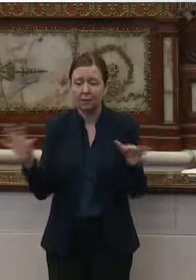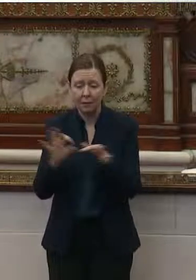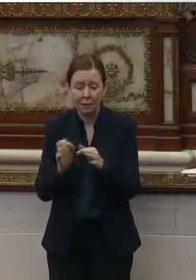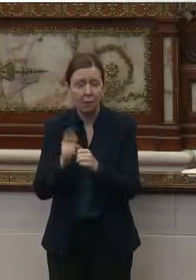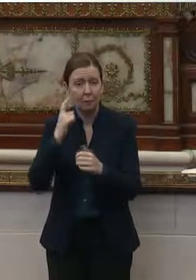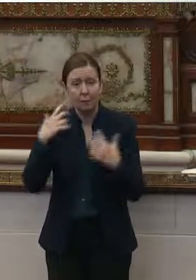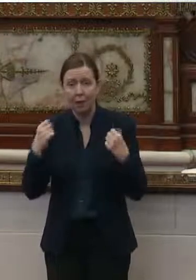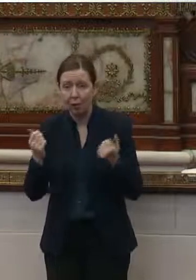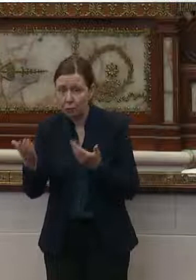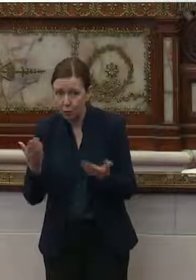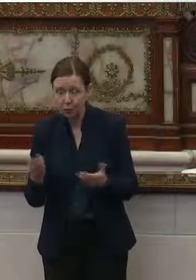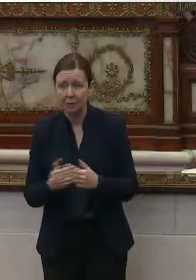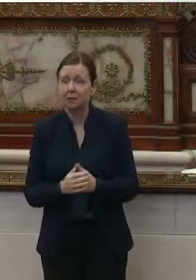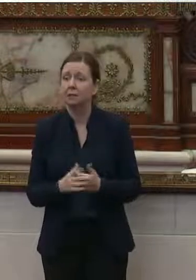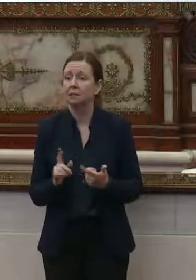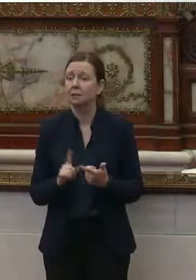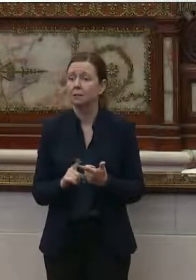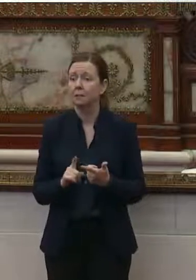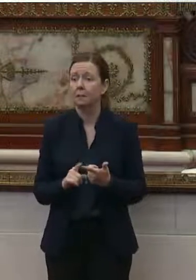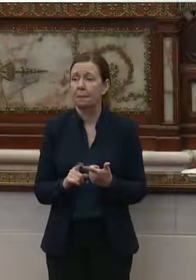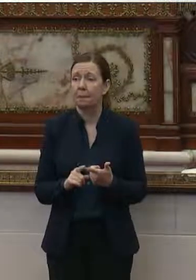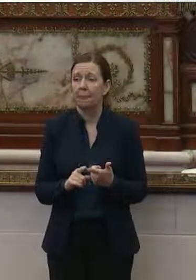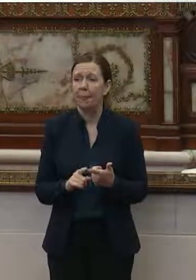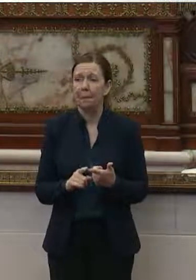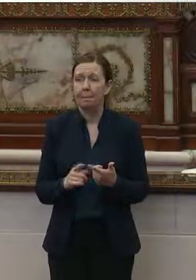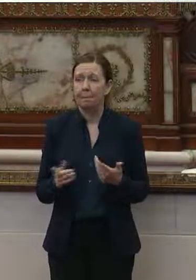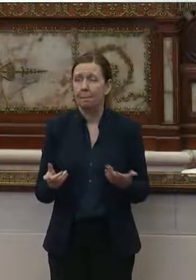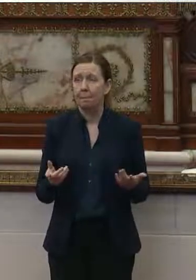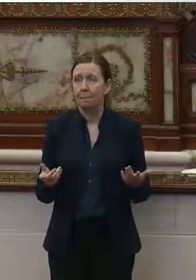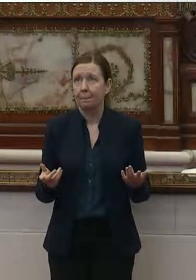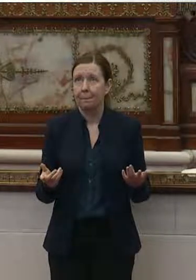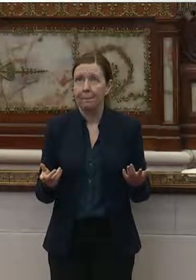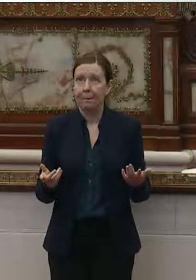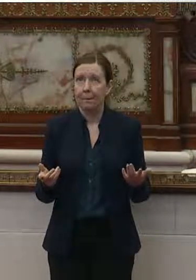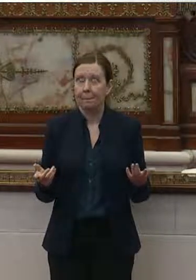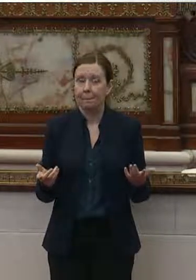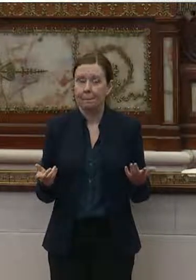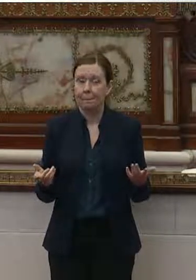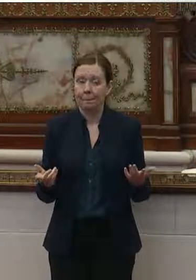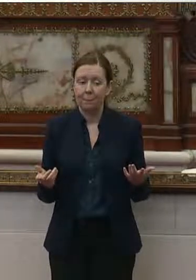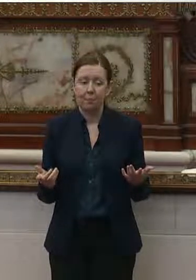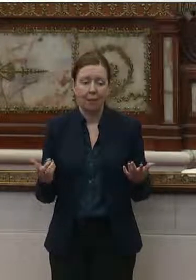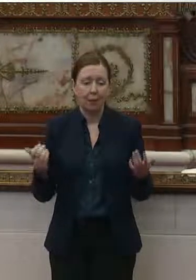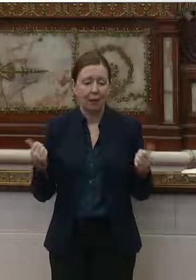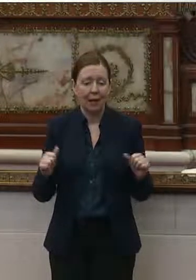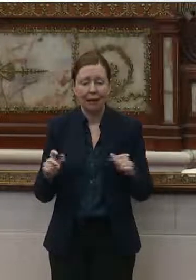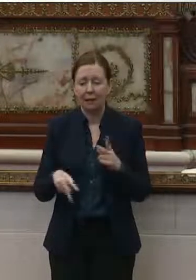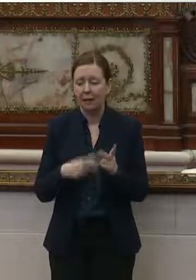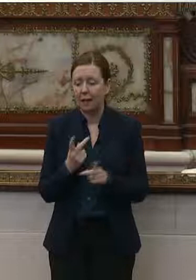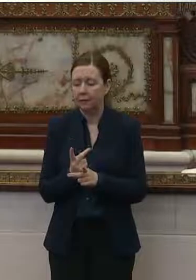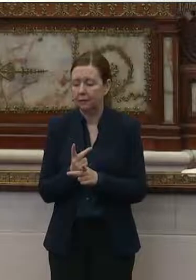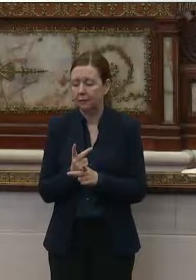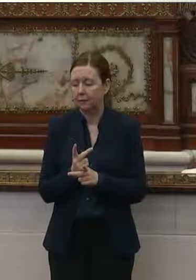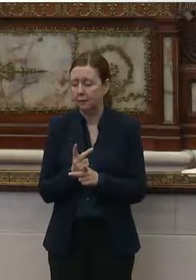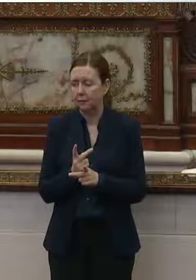health services or any kind of